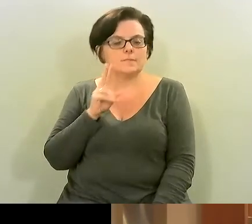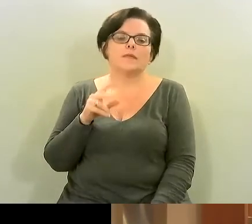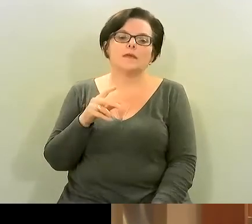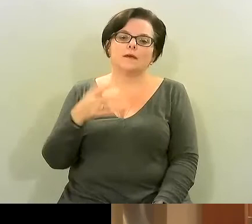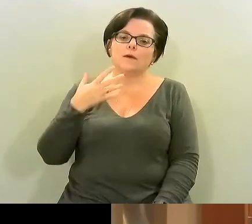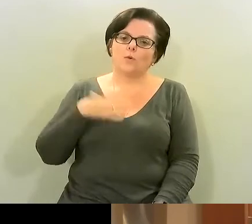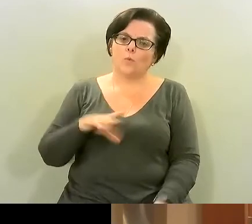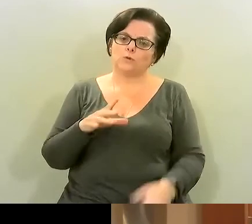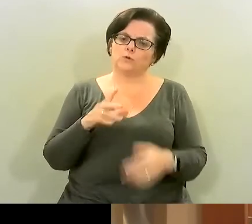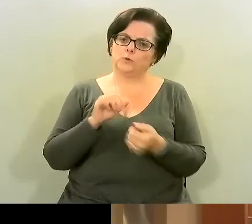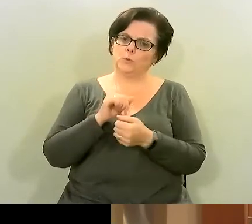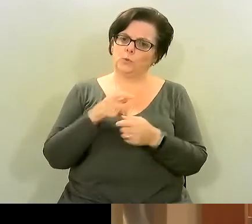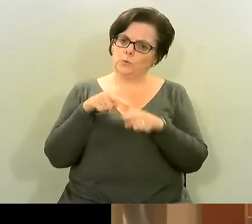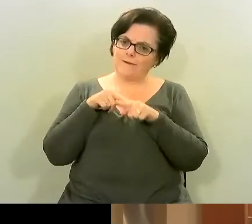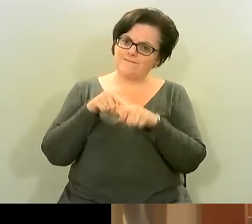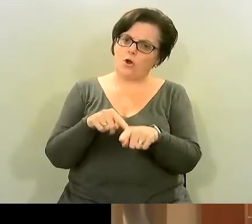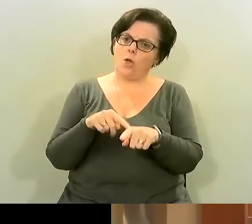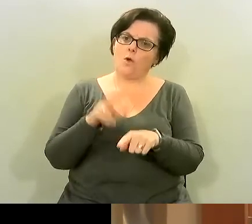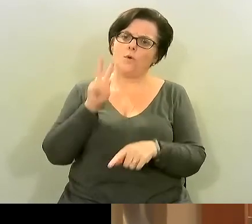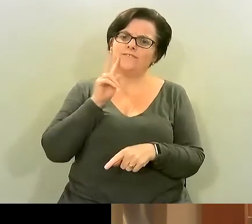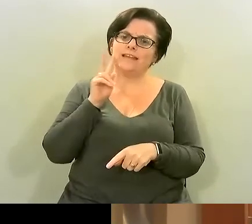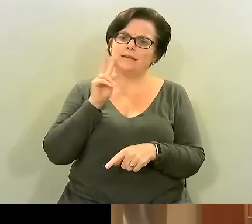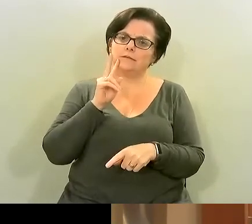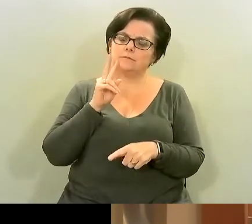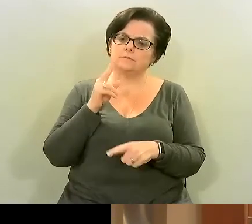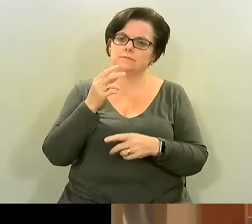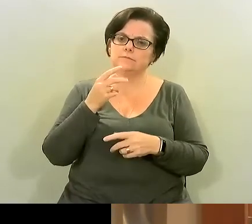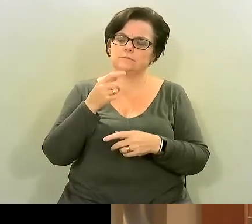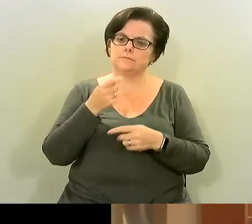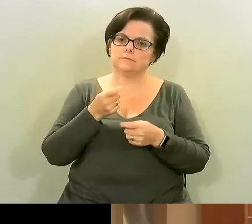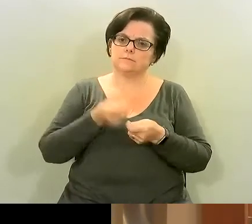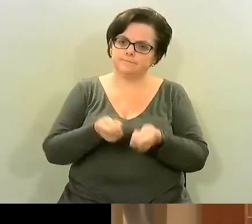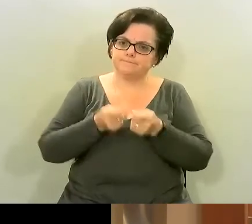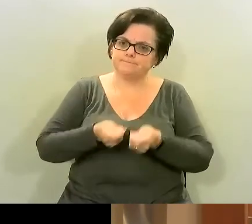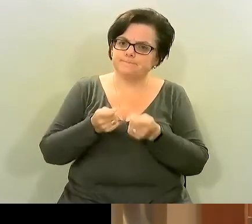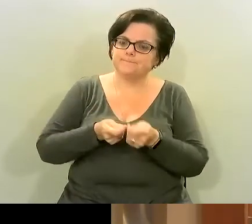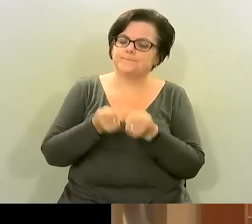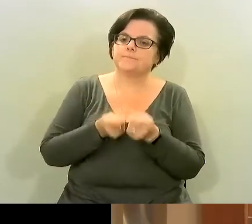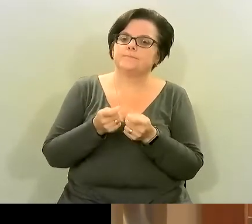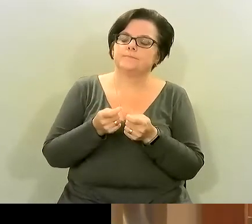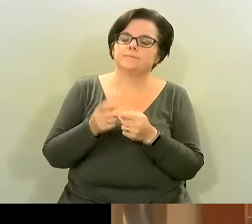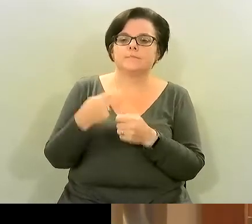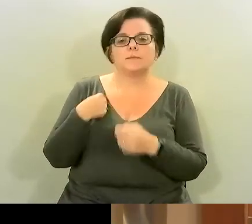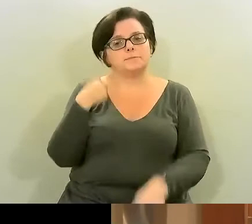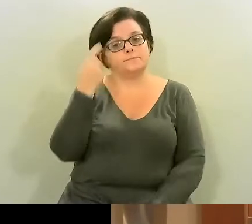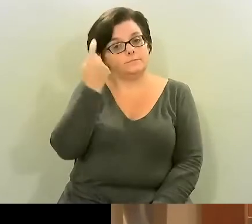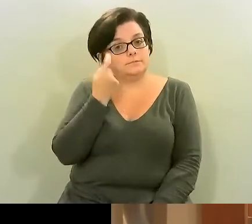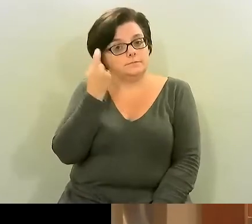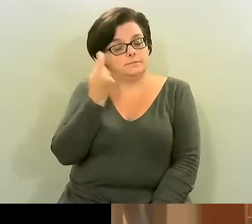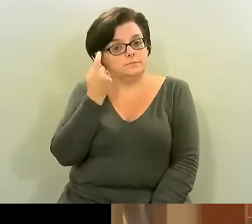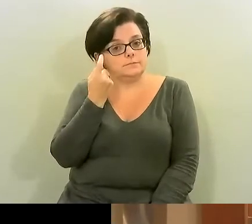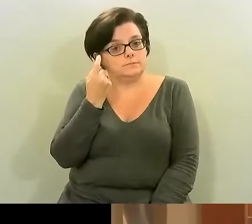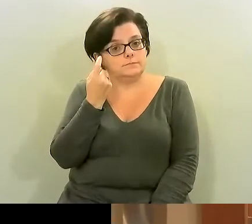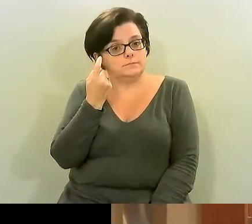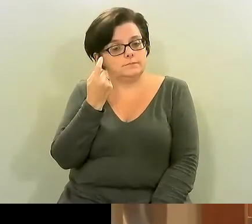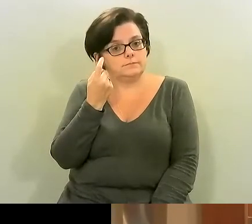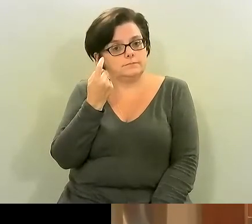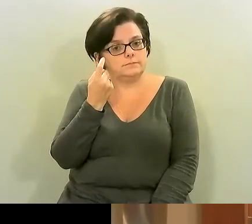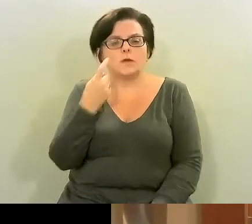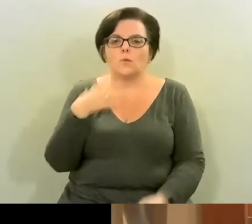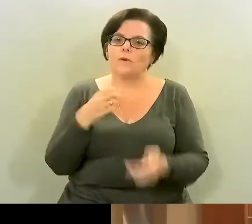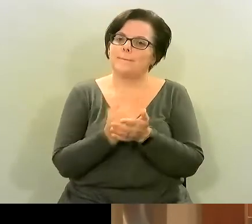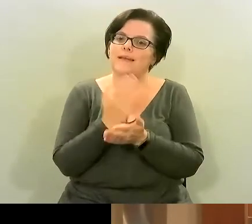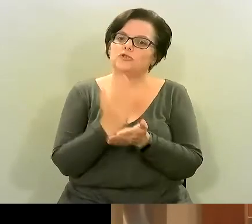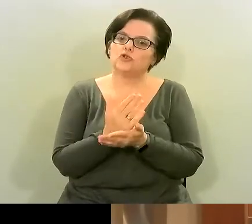to vegan as he can but um wondered whether there are he's worried about getting ensuring he gets enough